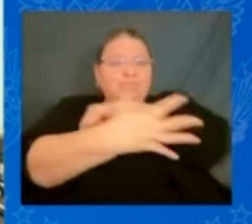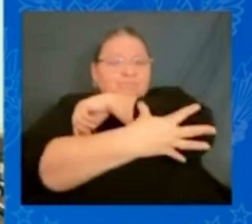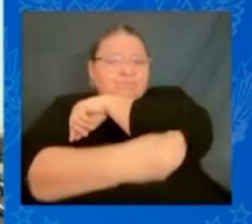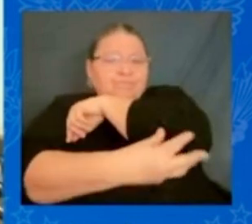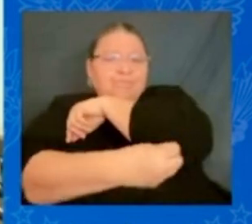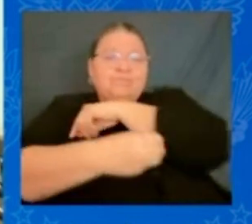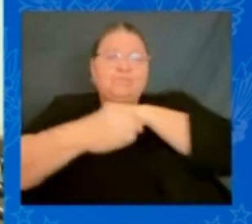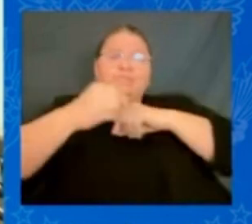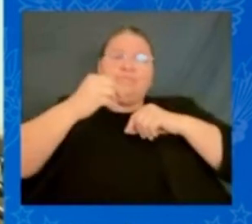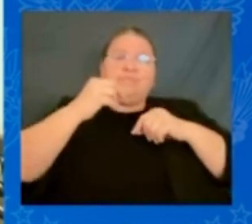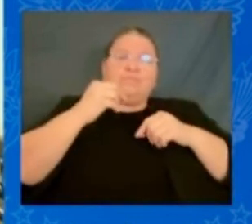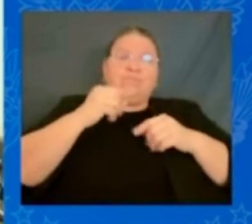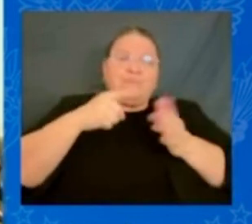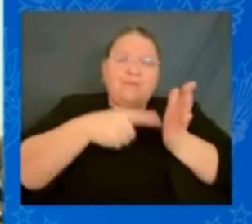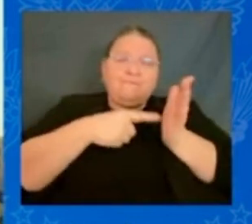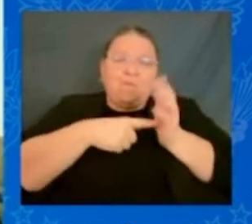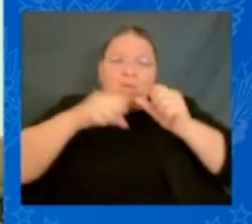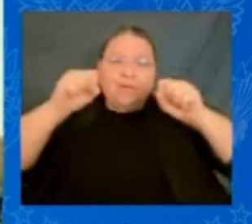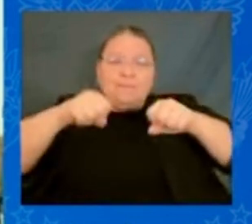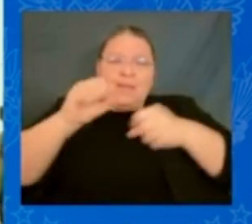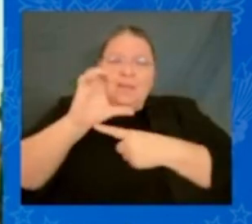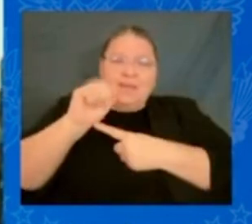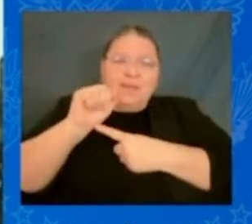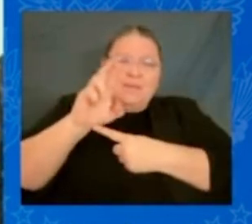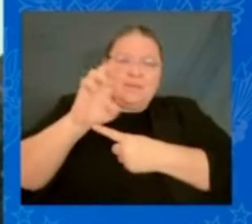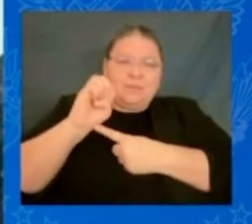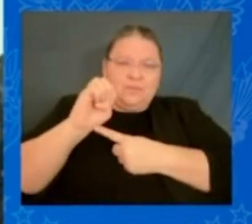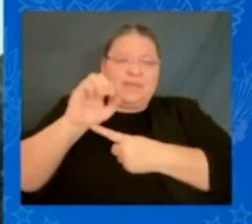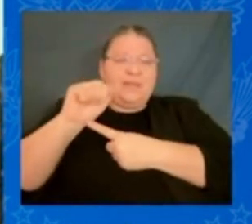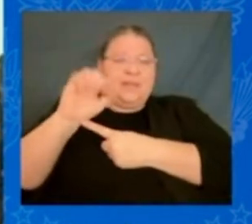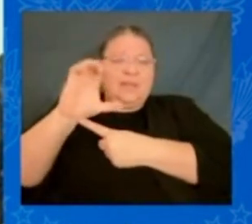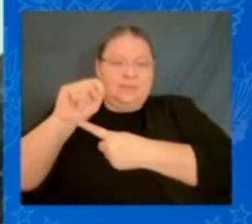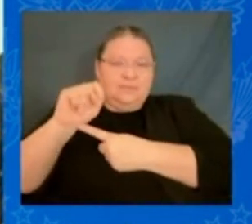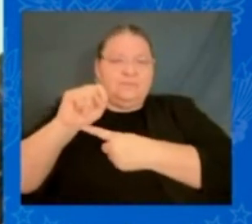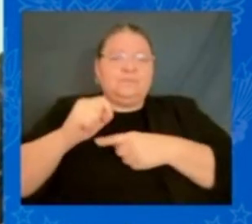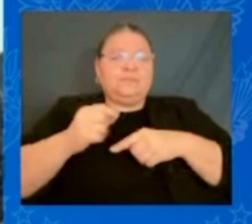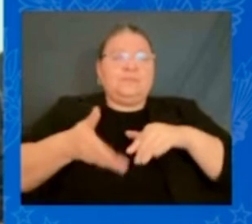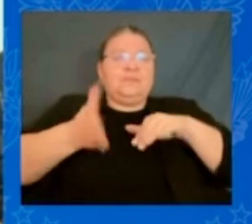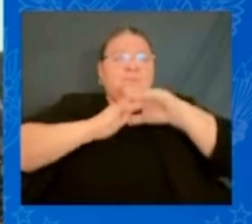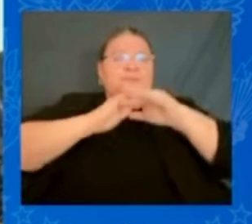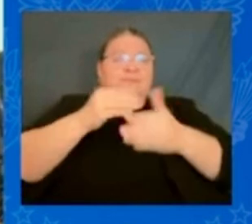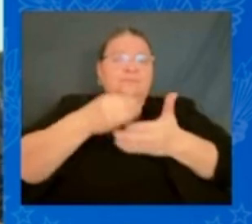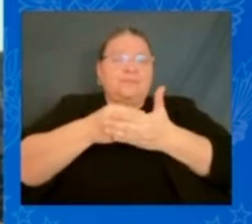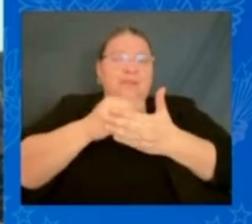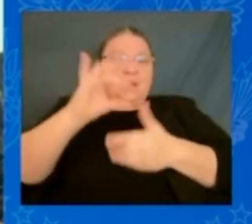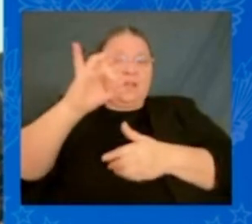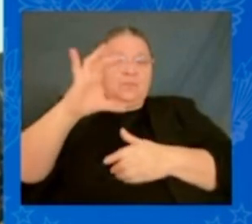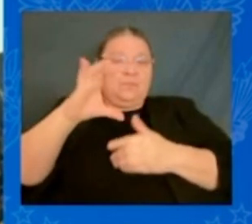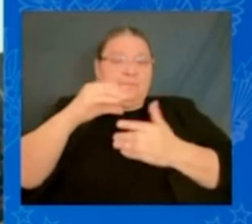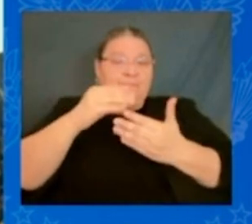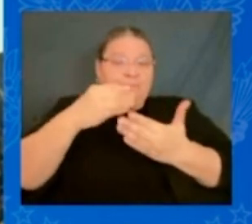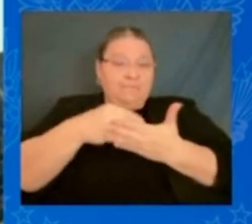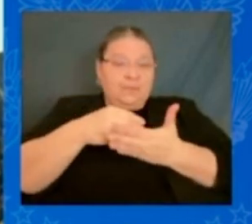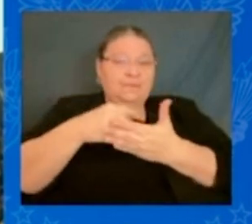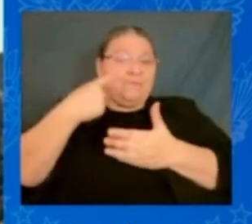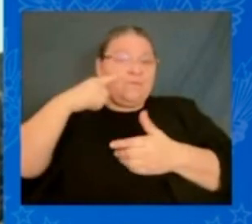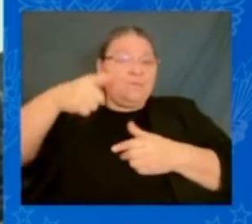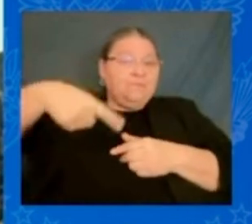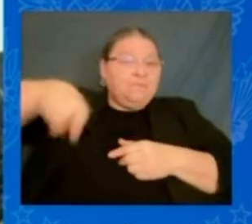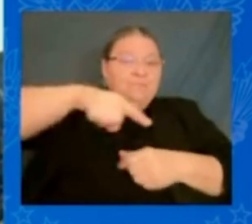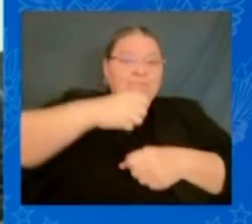increased the available money by 800 bucks for those folks. We're going to make sure we protect those, too, to make sure they get the care they need.